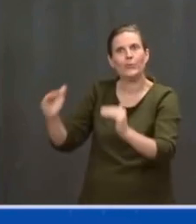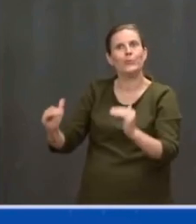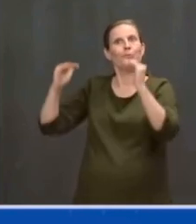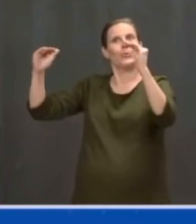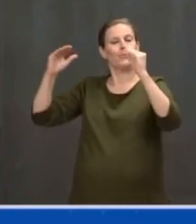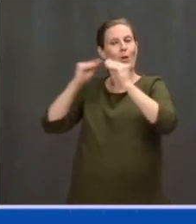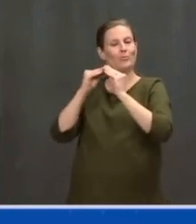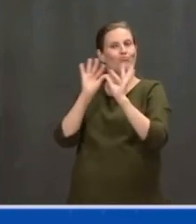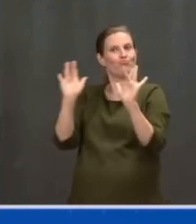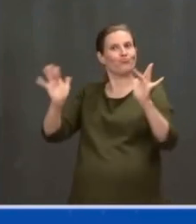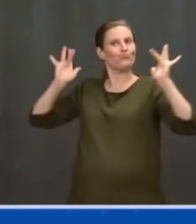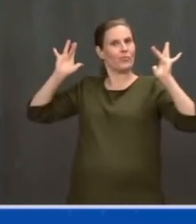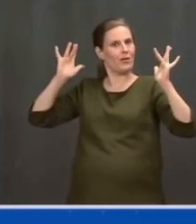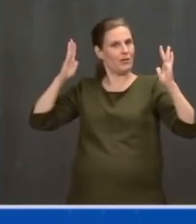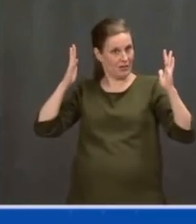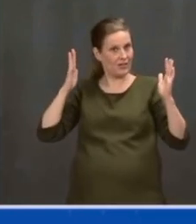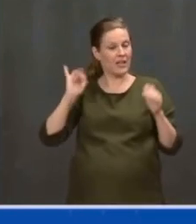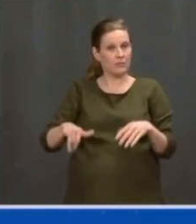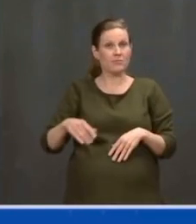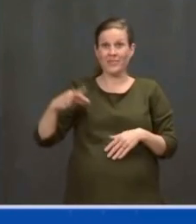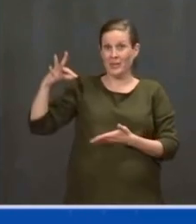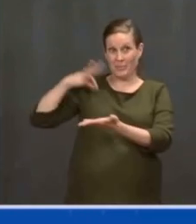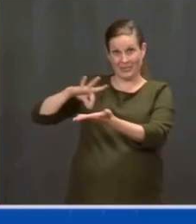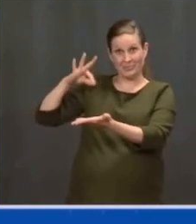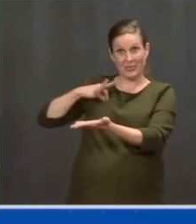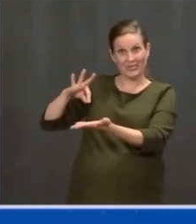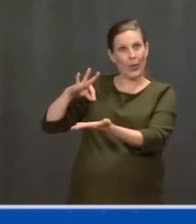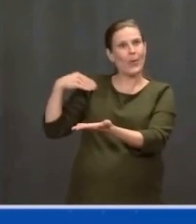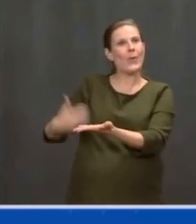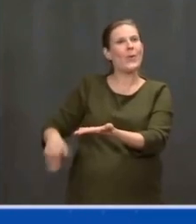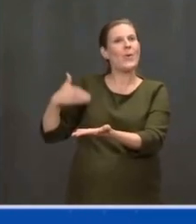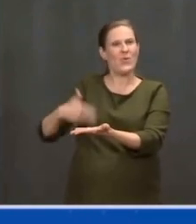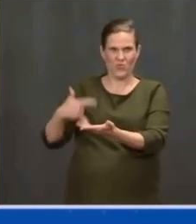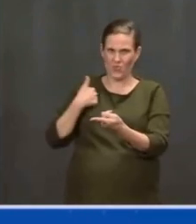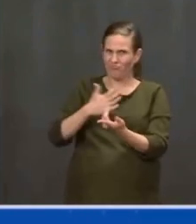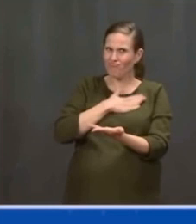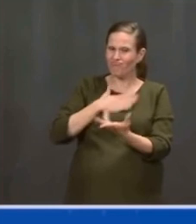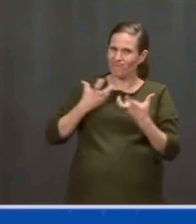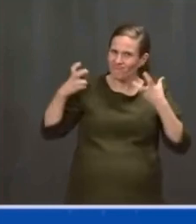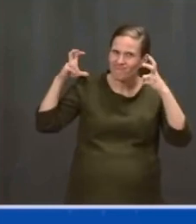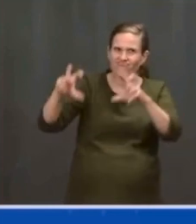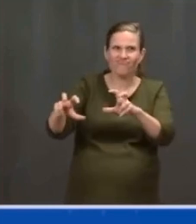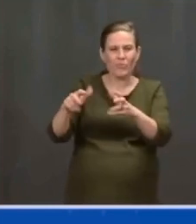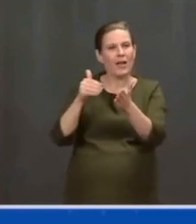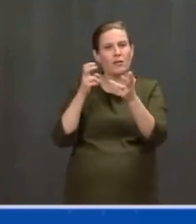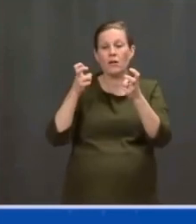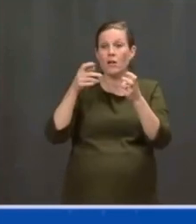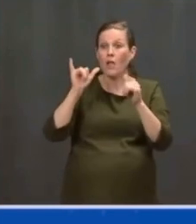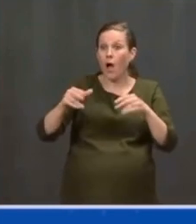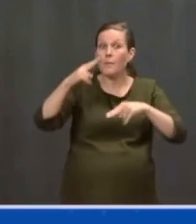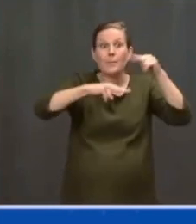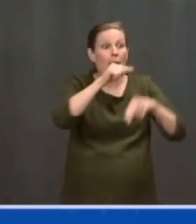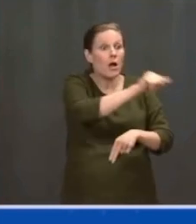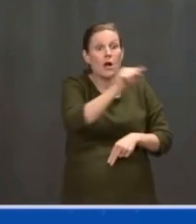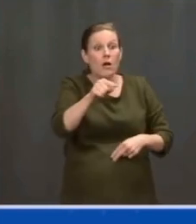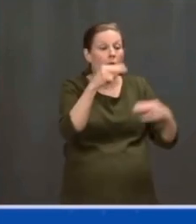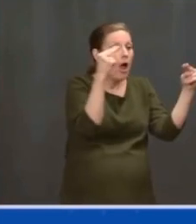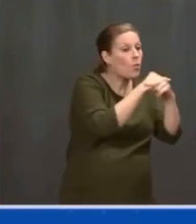Executive? We're going to renovate it. We're going to employ thousands of people. And she looked at me and said, I can't thank you enough